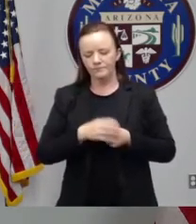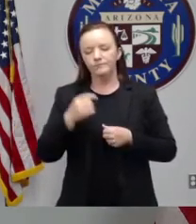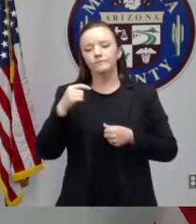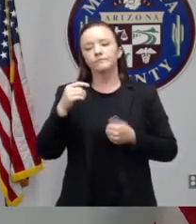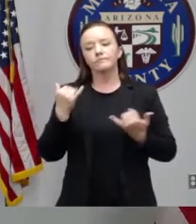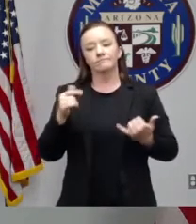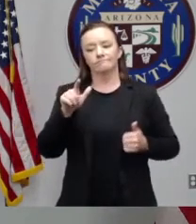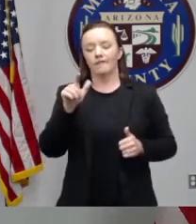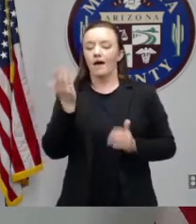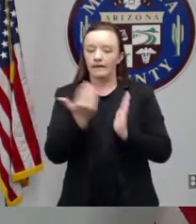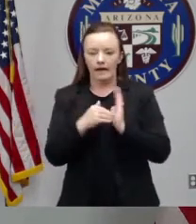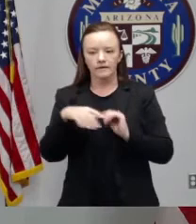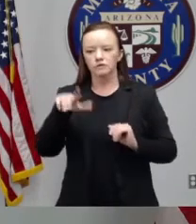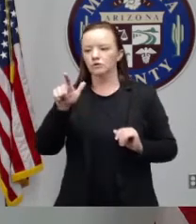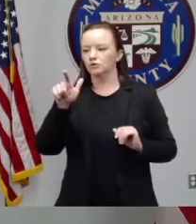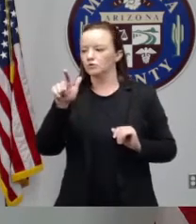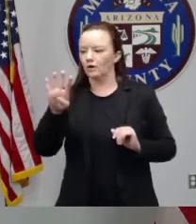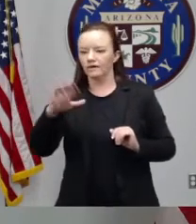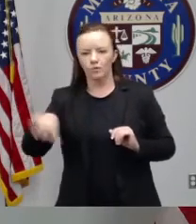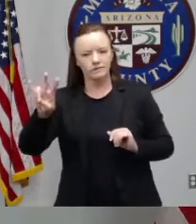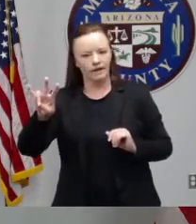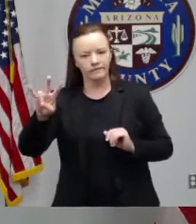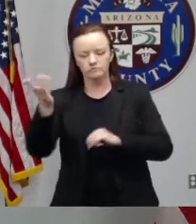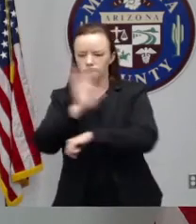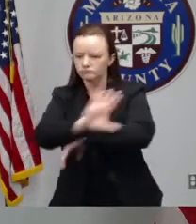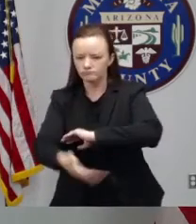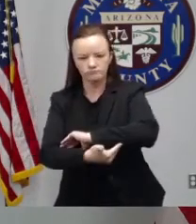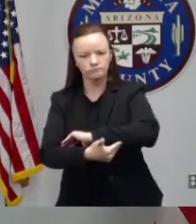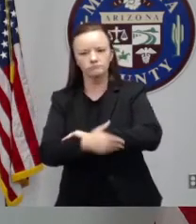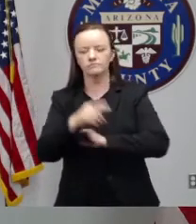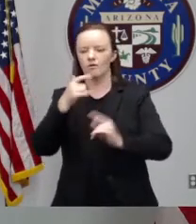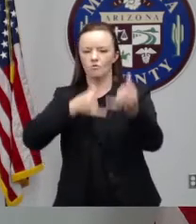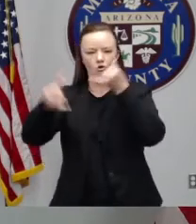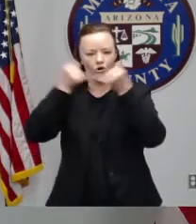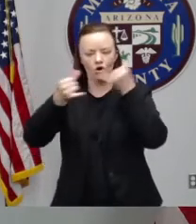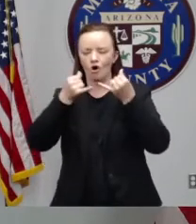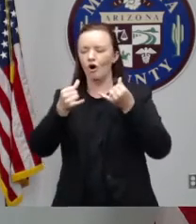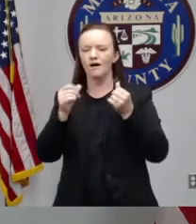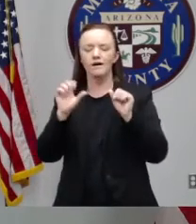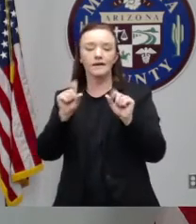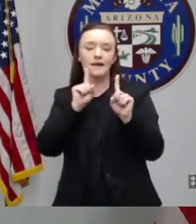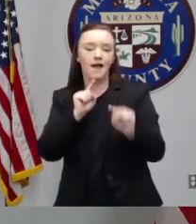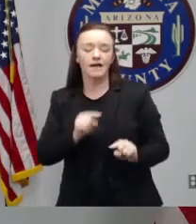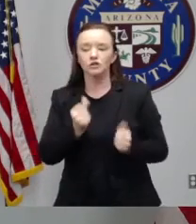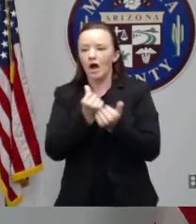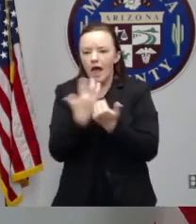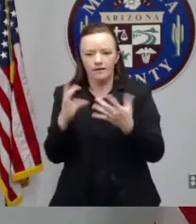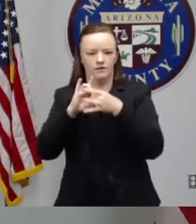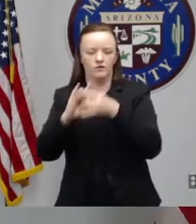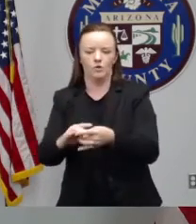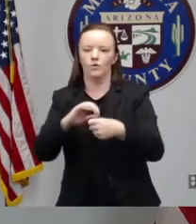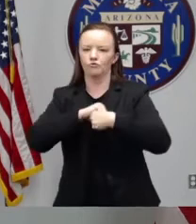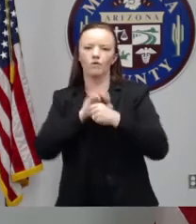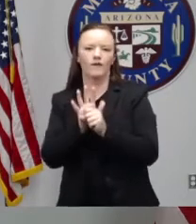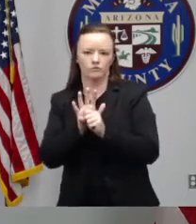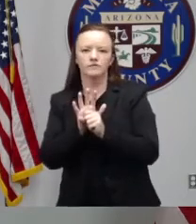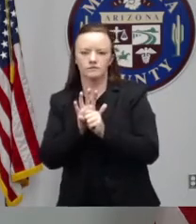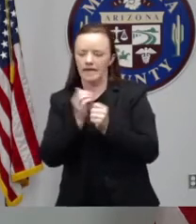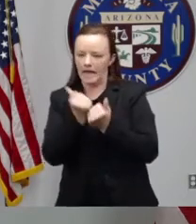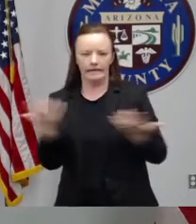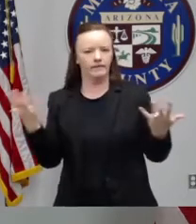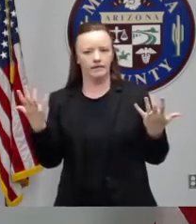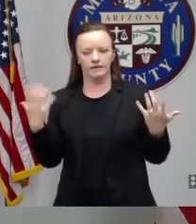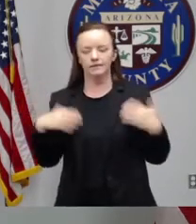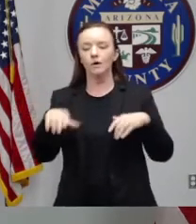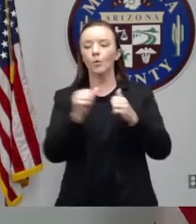are 24-7 again and available to answer calls regarding anything coronavirus-related with